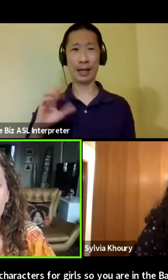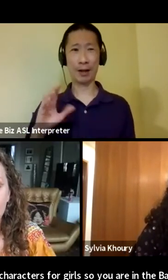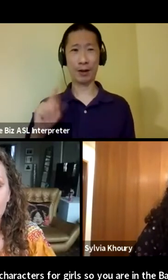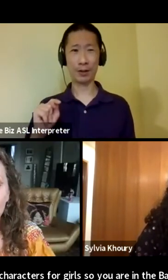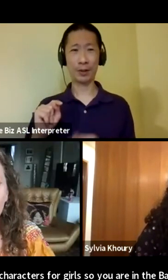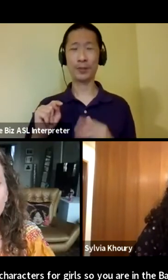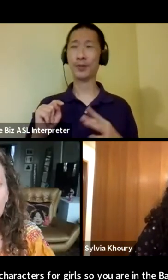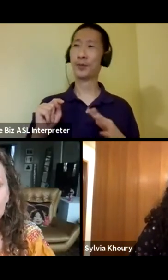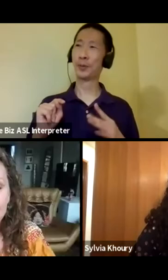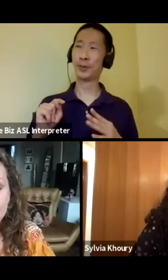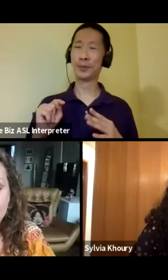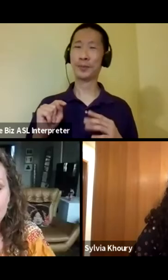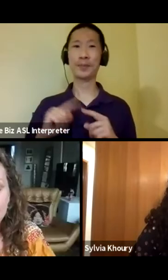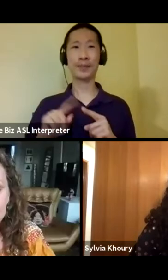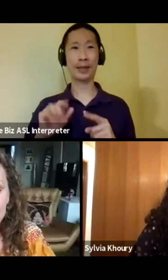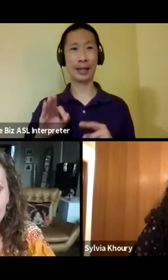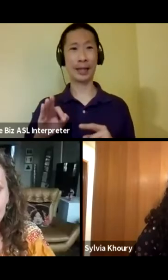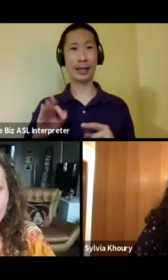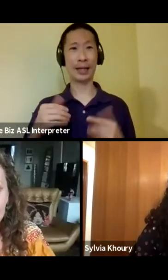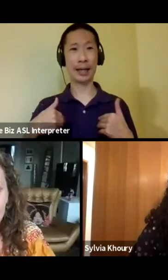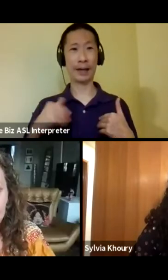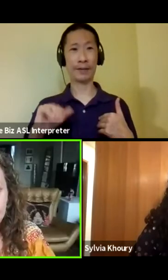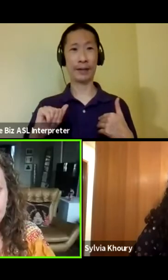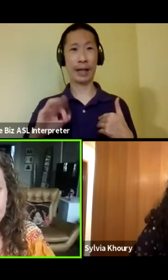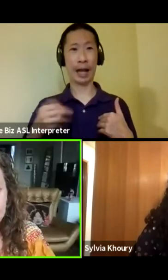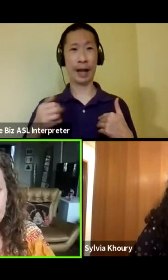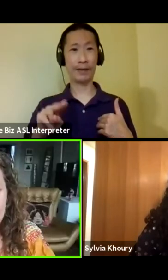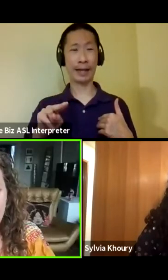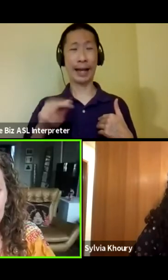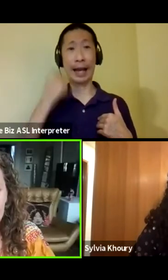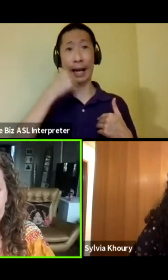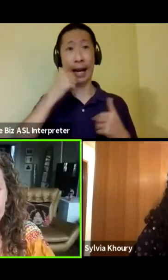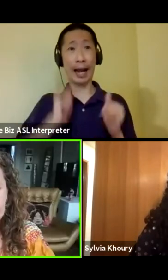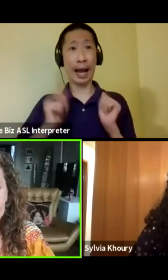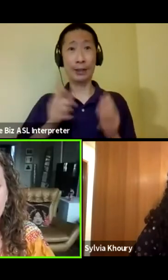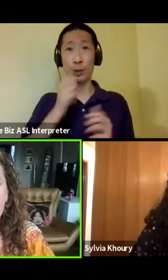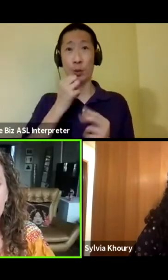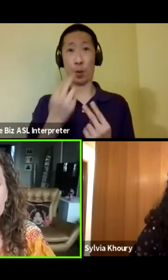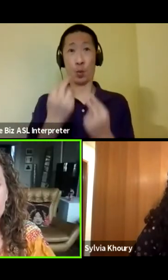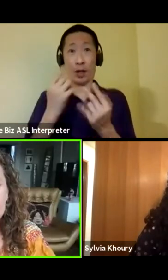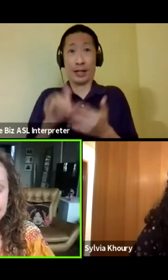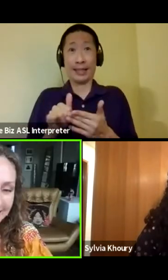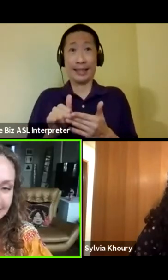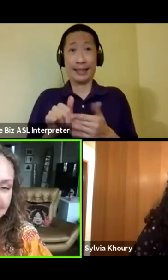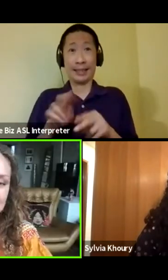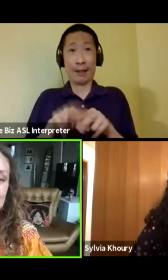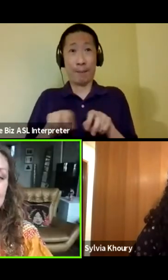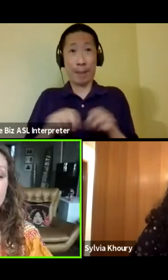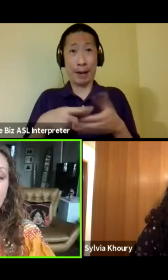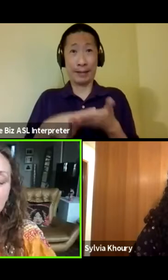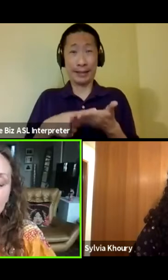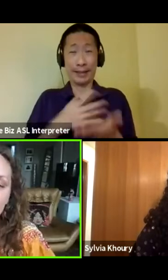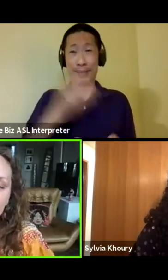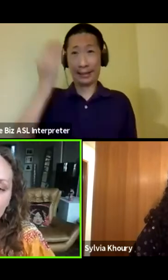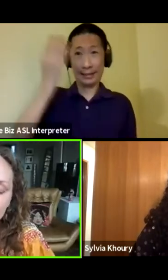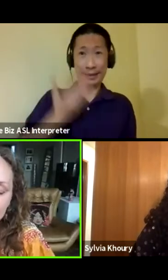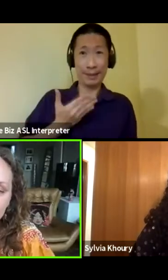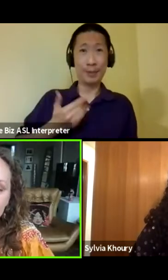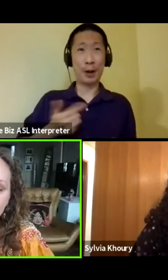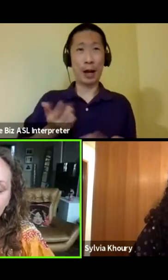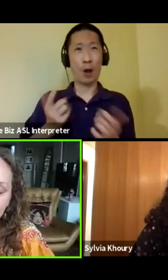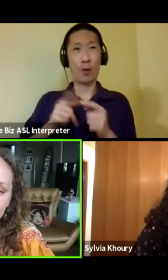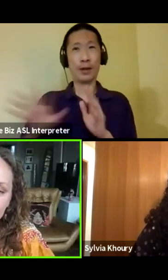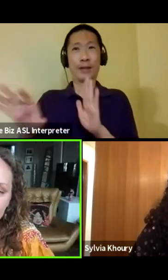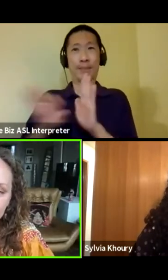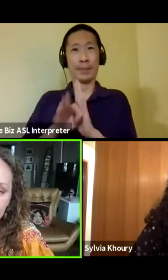if there are Afghan actresses that are watching this, please let me know because I would love to